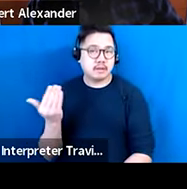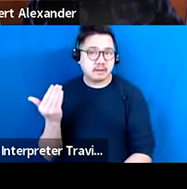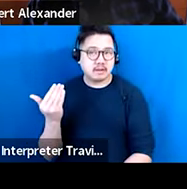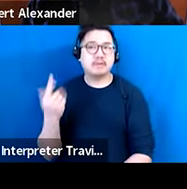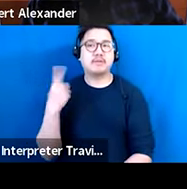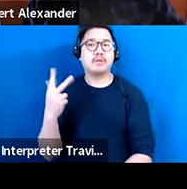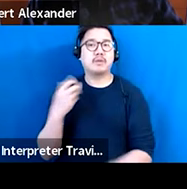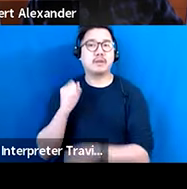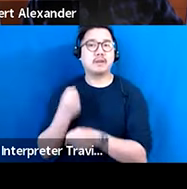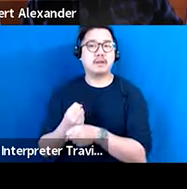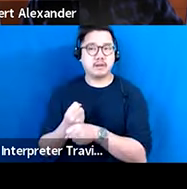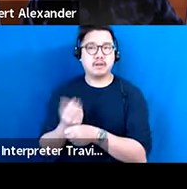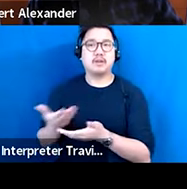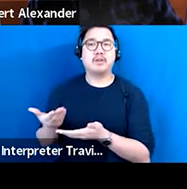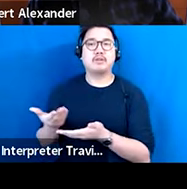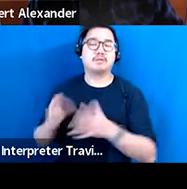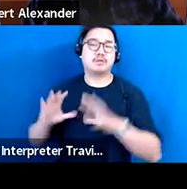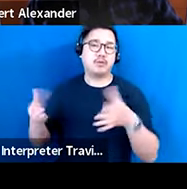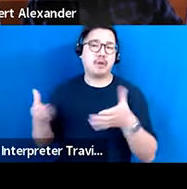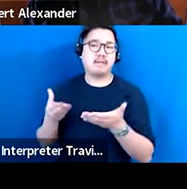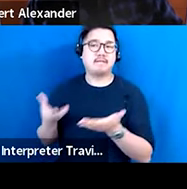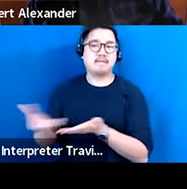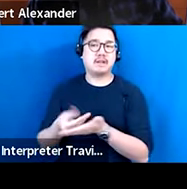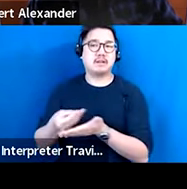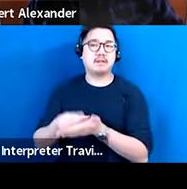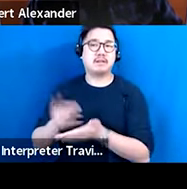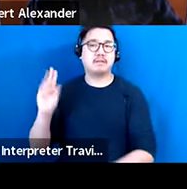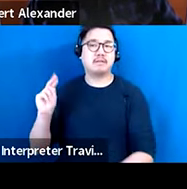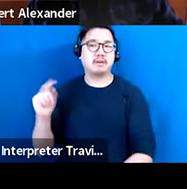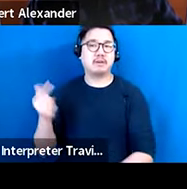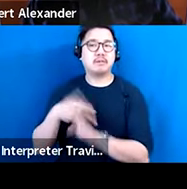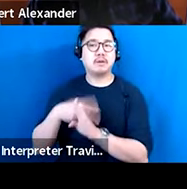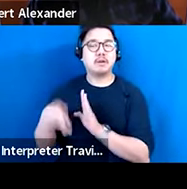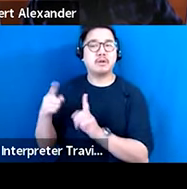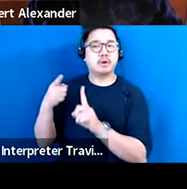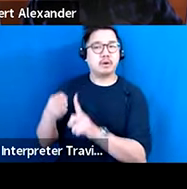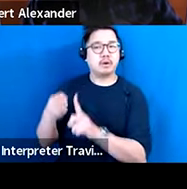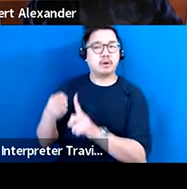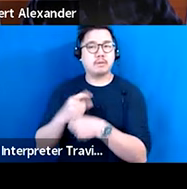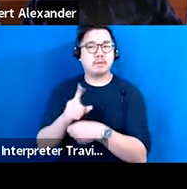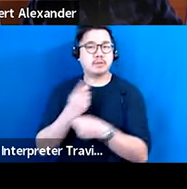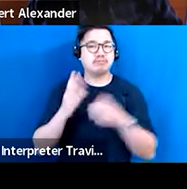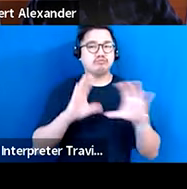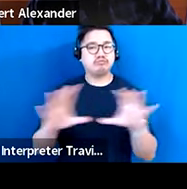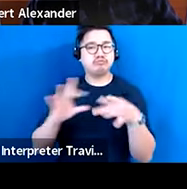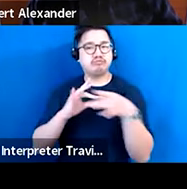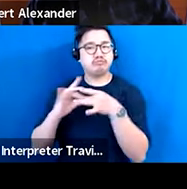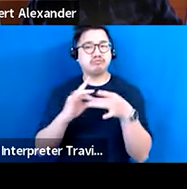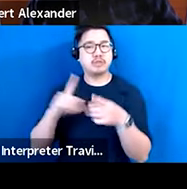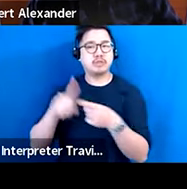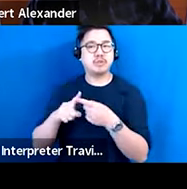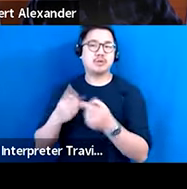-year crowdfunding program called Power to Give as a means for the Power to Give groups to stay connected to one another and to ArtsFund.